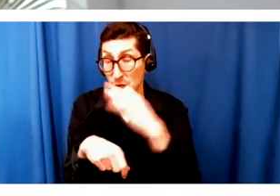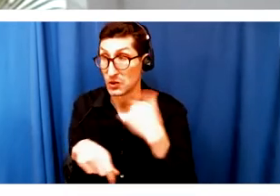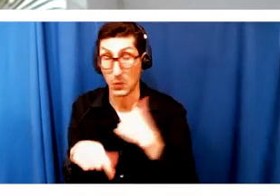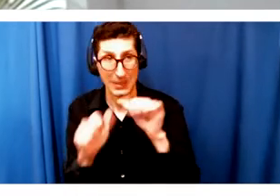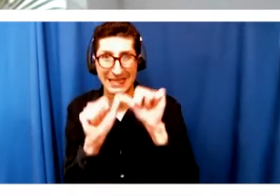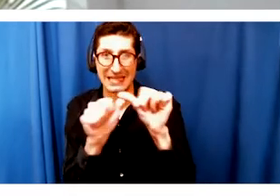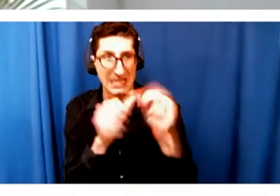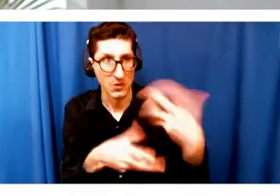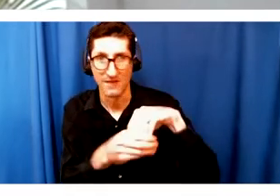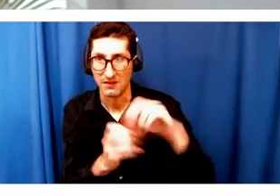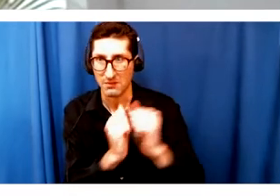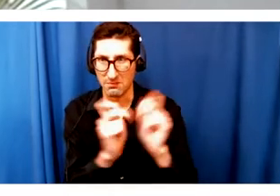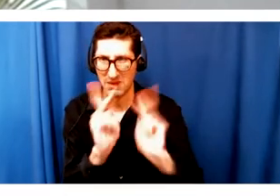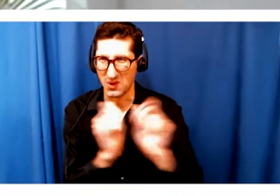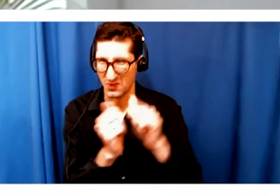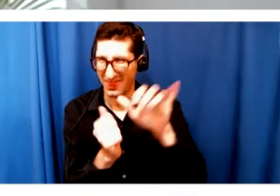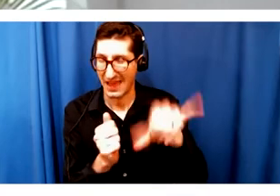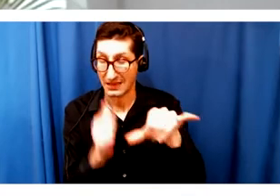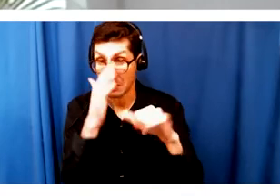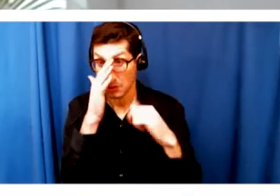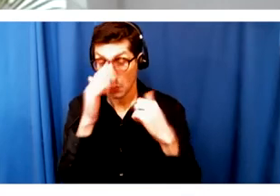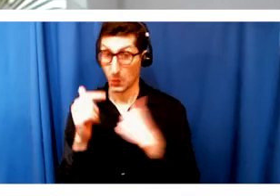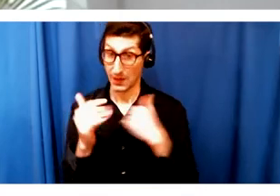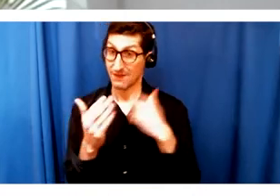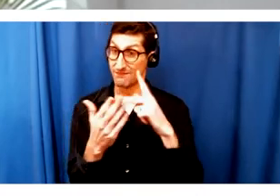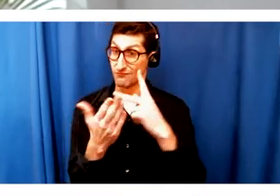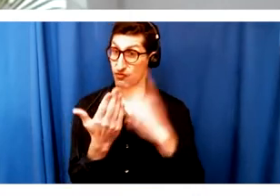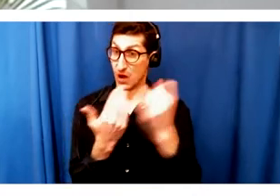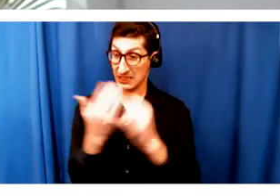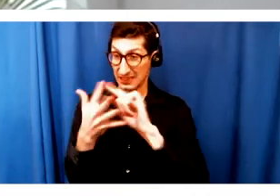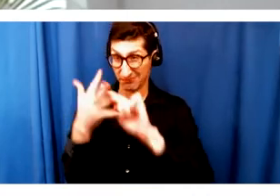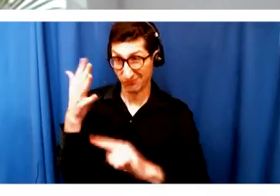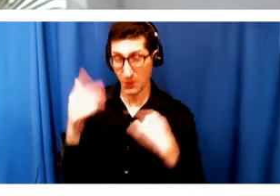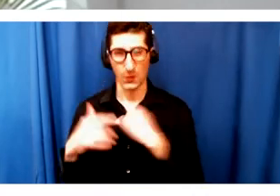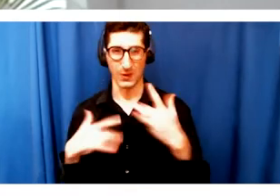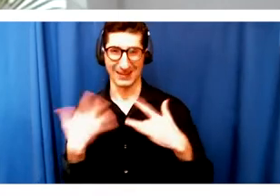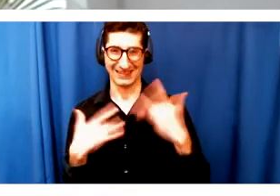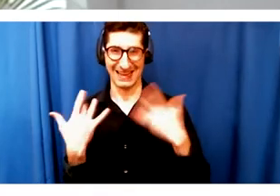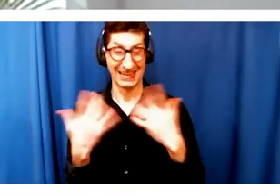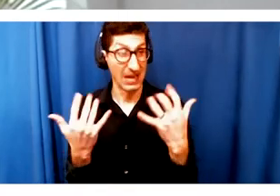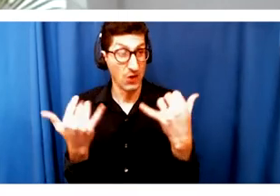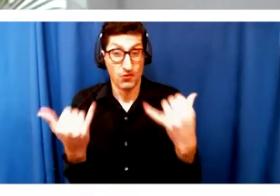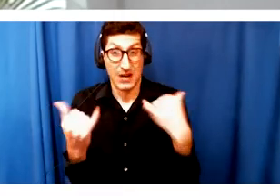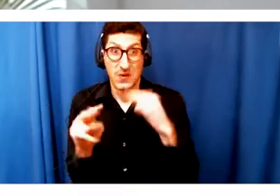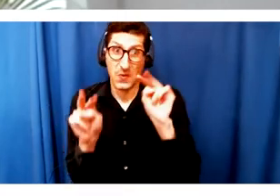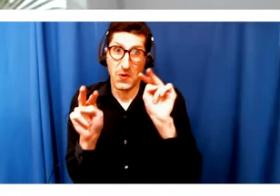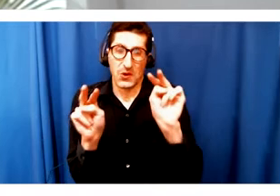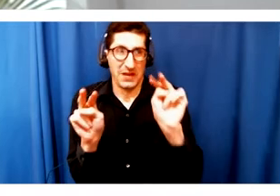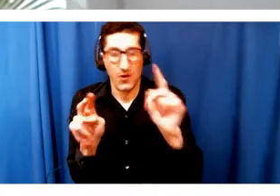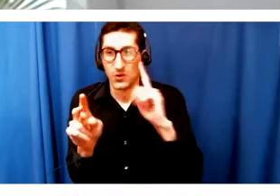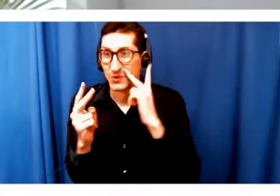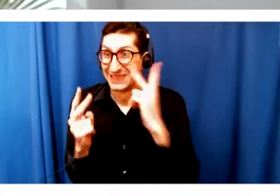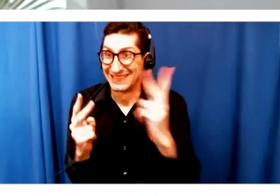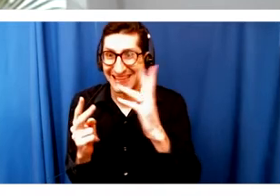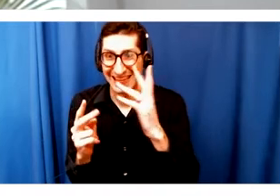we're excited about some of the projects, and like everyone else on this call today, really looking forward to the ability to seeing everyone's face in the theater